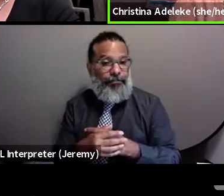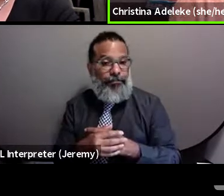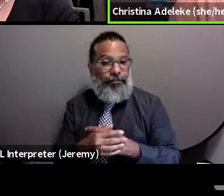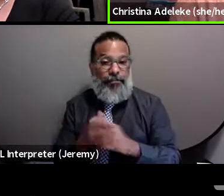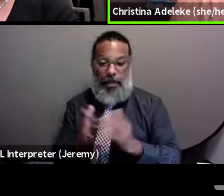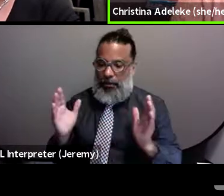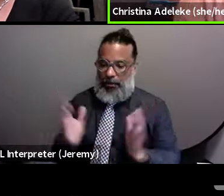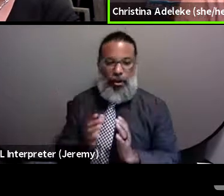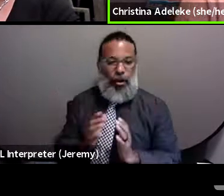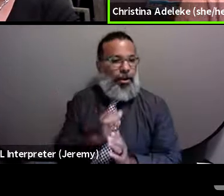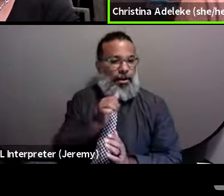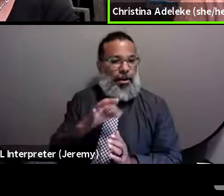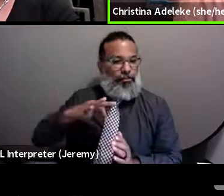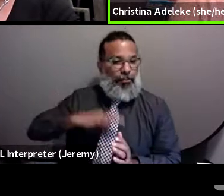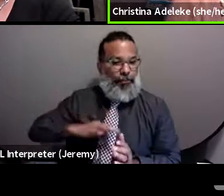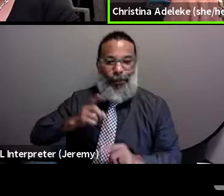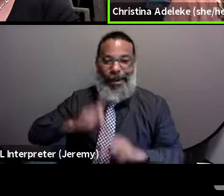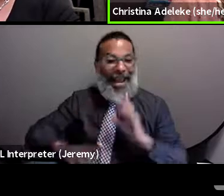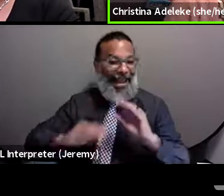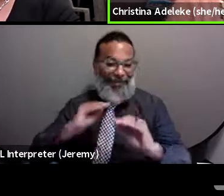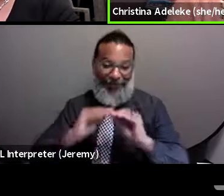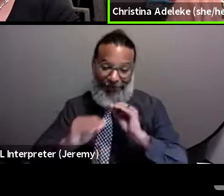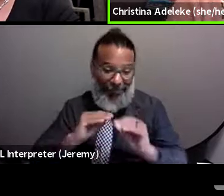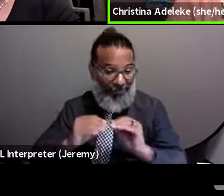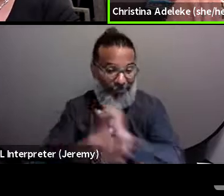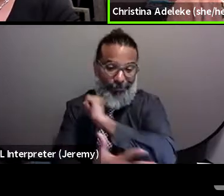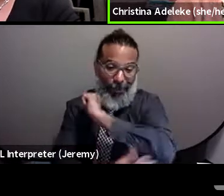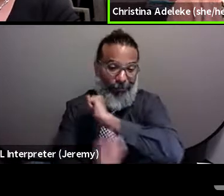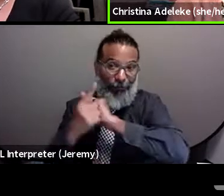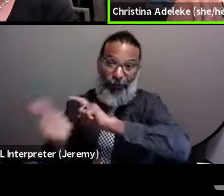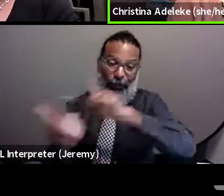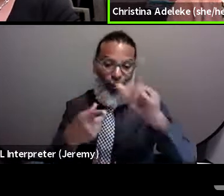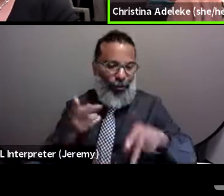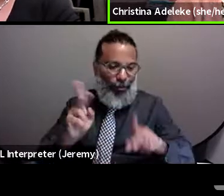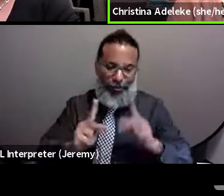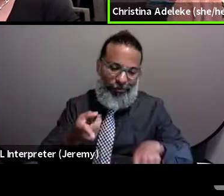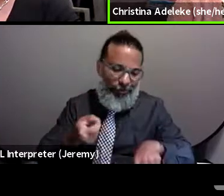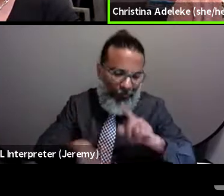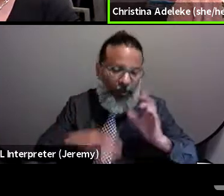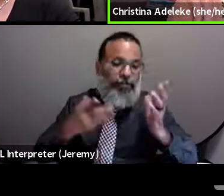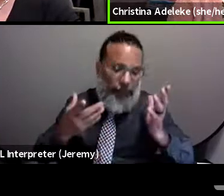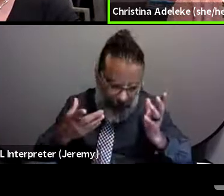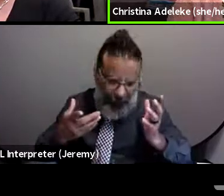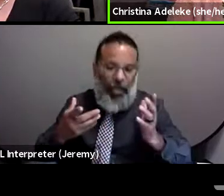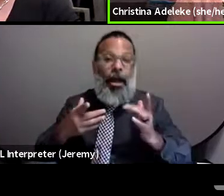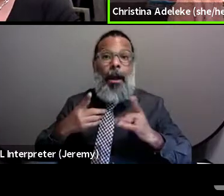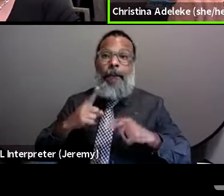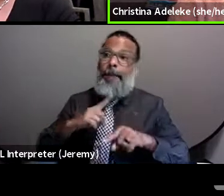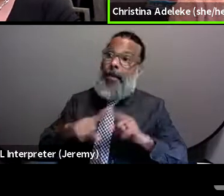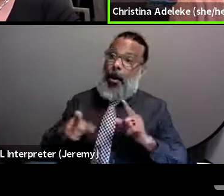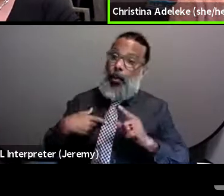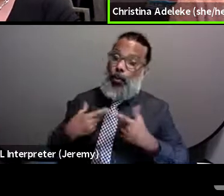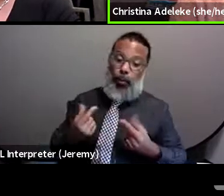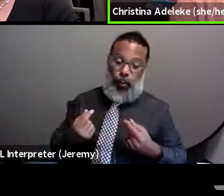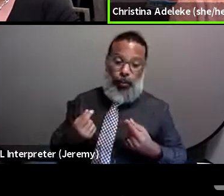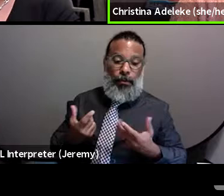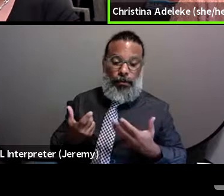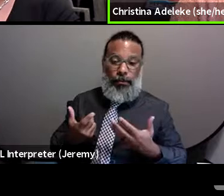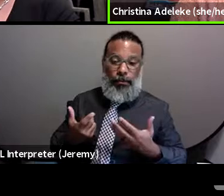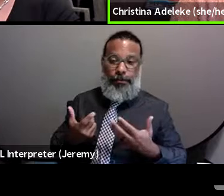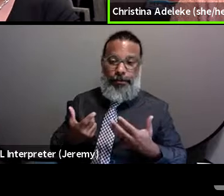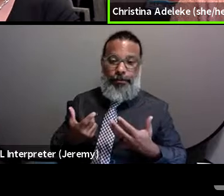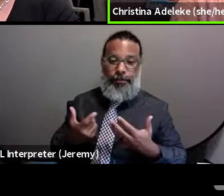nonprofit, like we can't fix poverty for everyone, but we, we can do what we can to make sure that